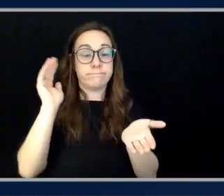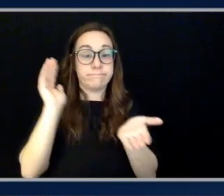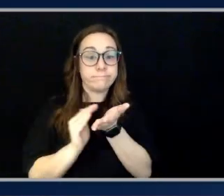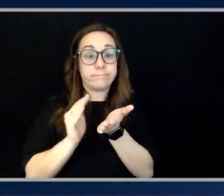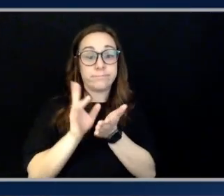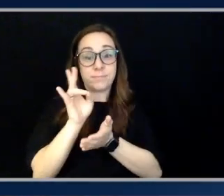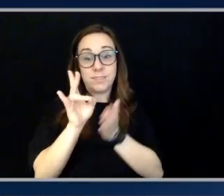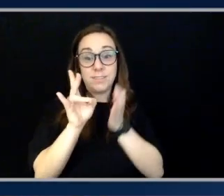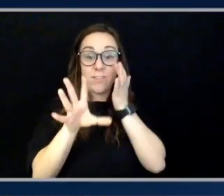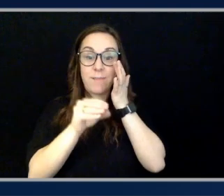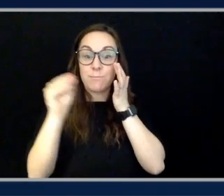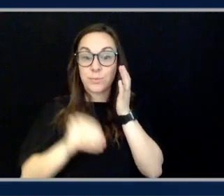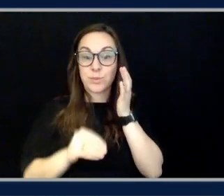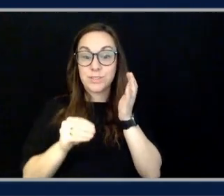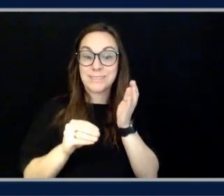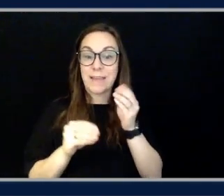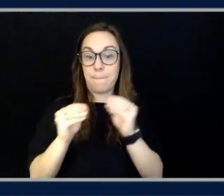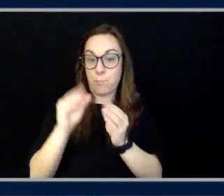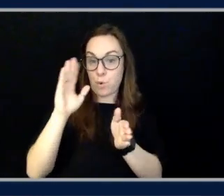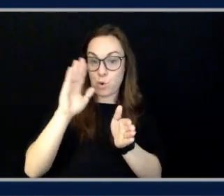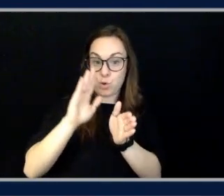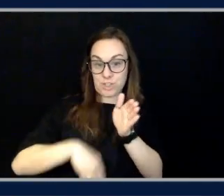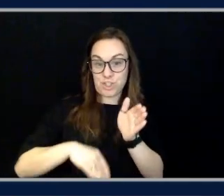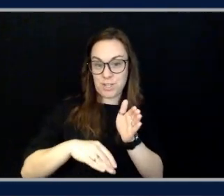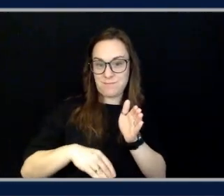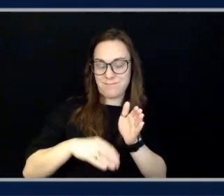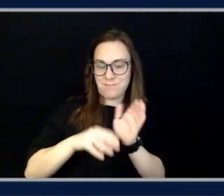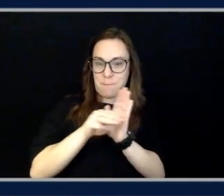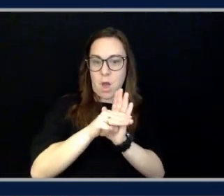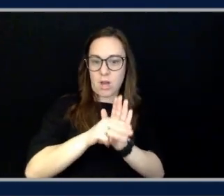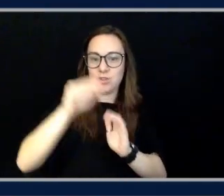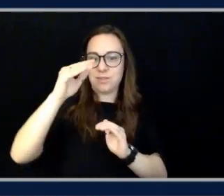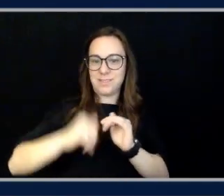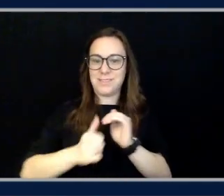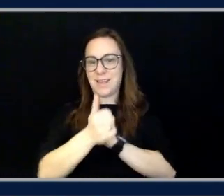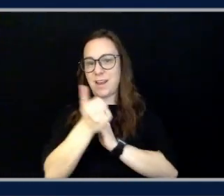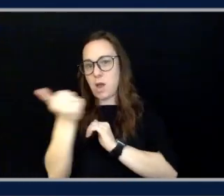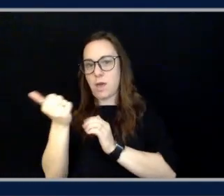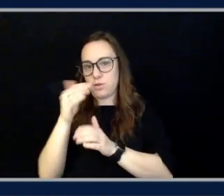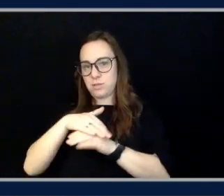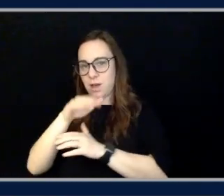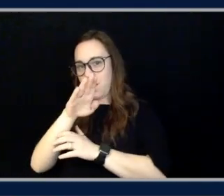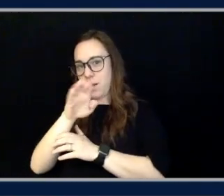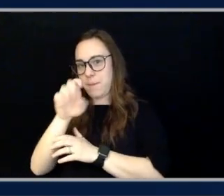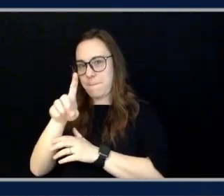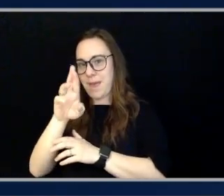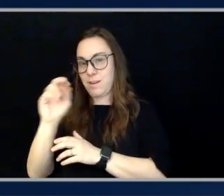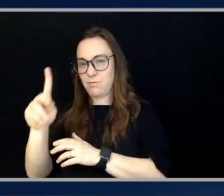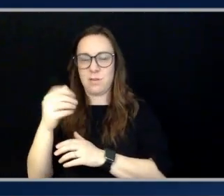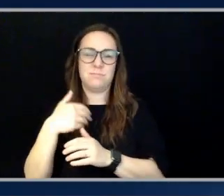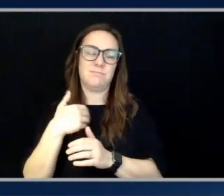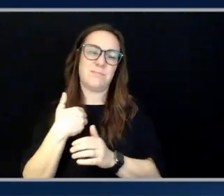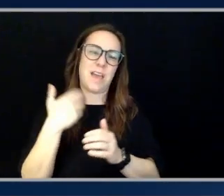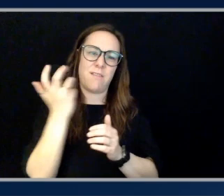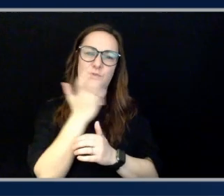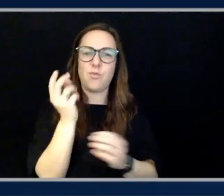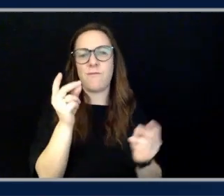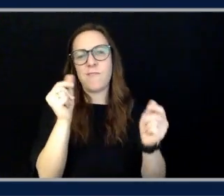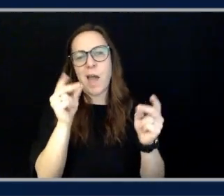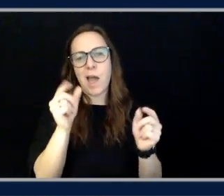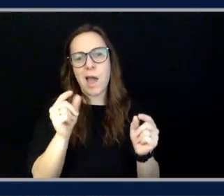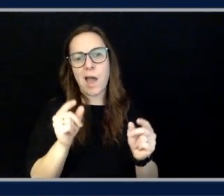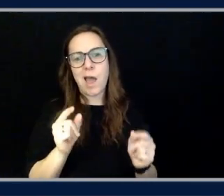than the best performing models today on Bedrock. Wow. Uh, and they can, they are some of the fastest benchmark by independent